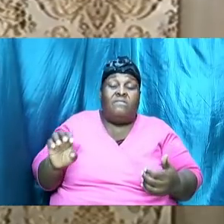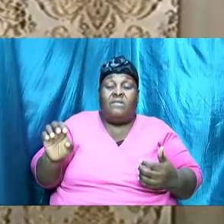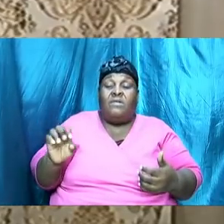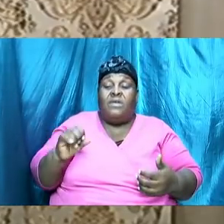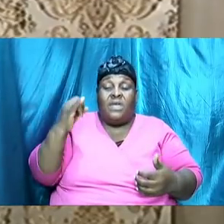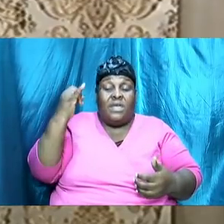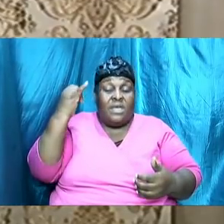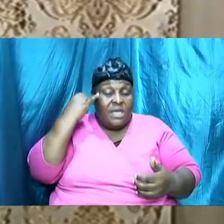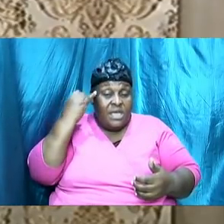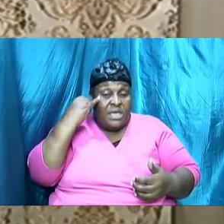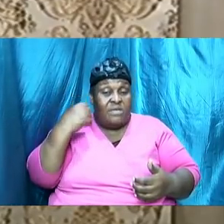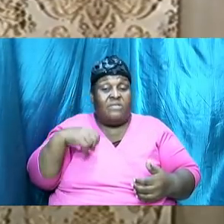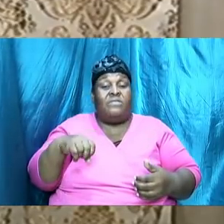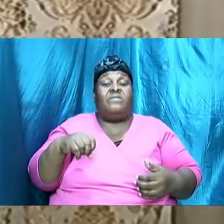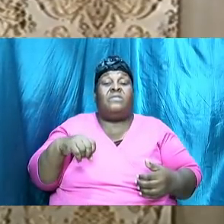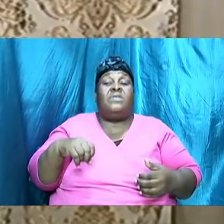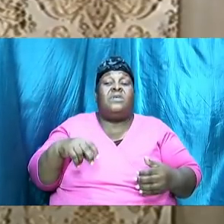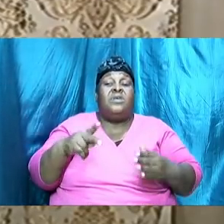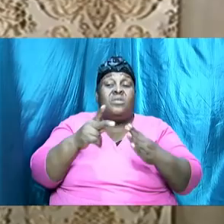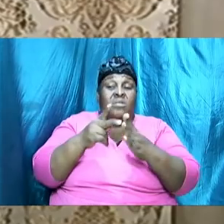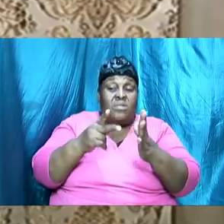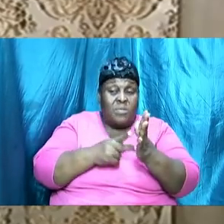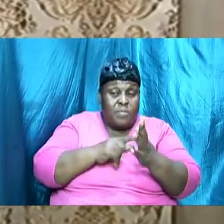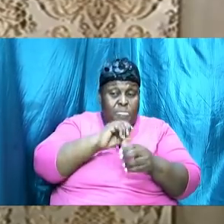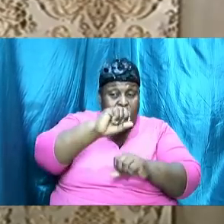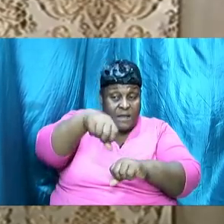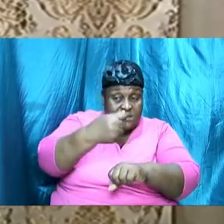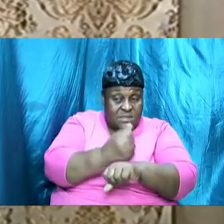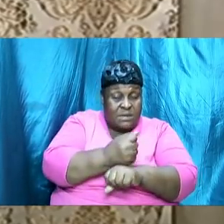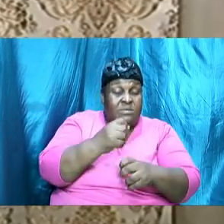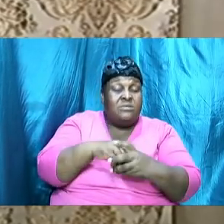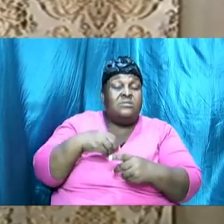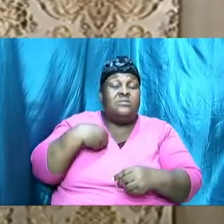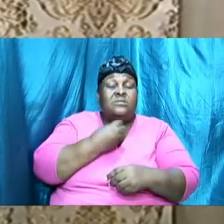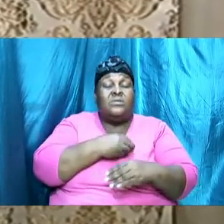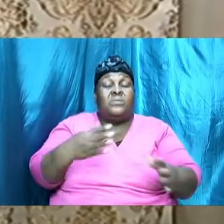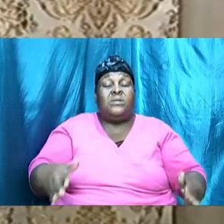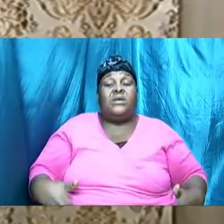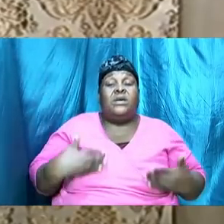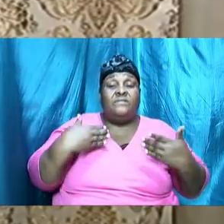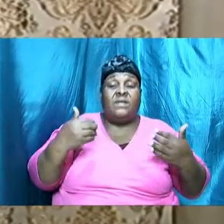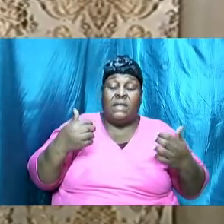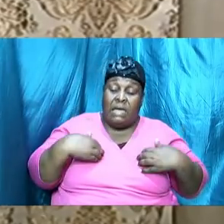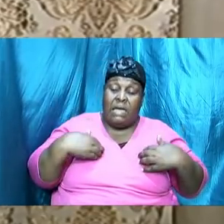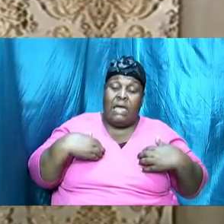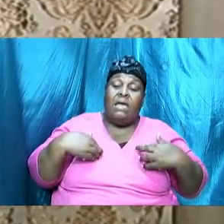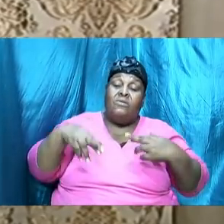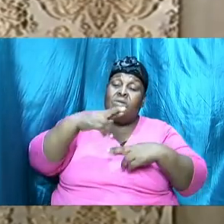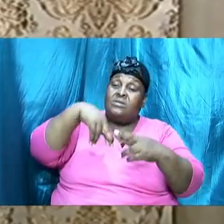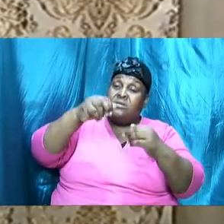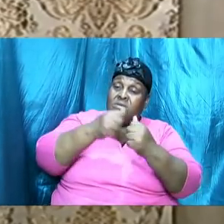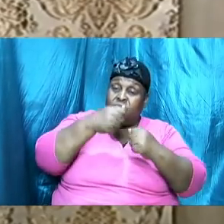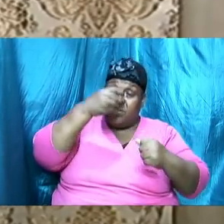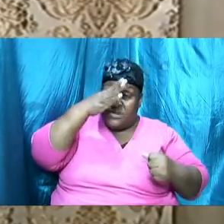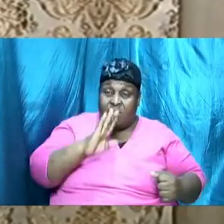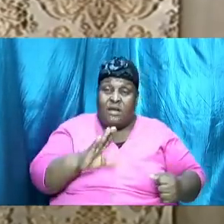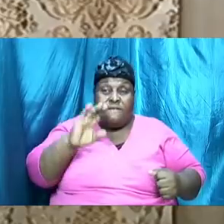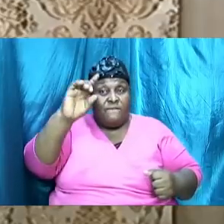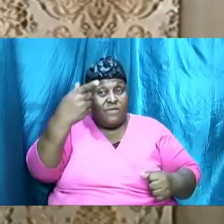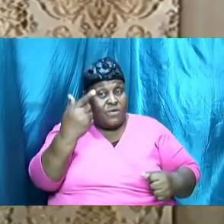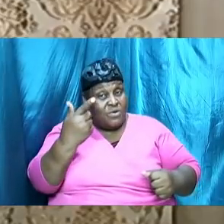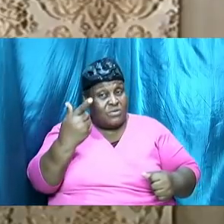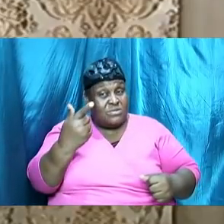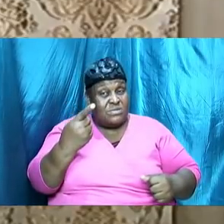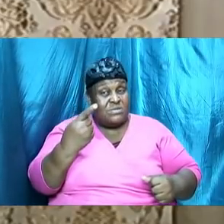had been established in our lives and we had our relationship with God first and